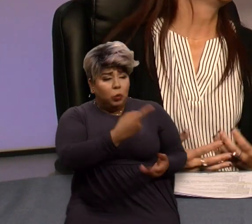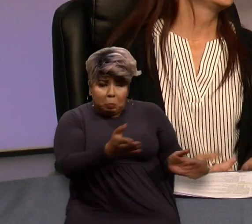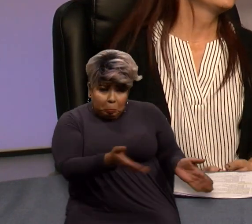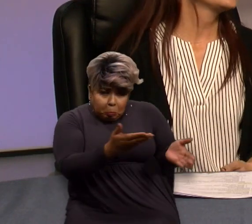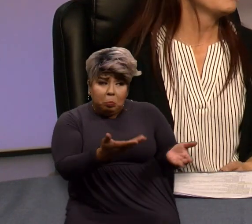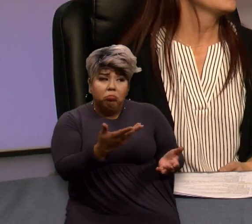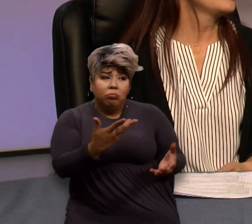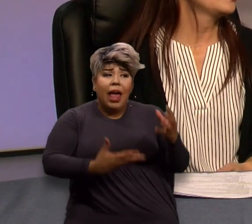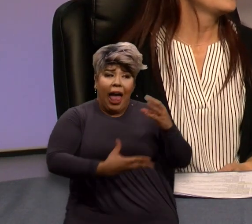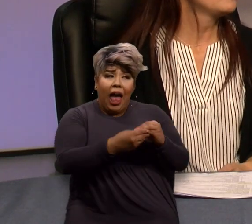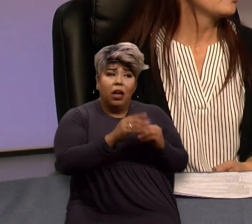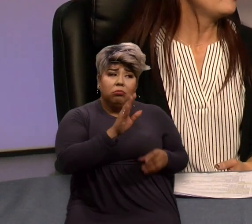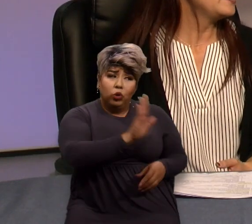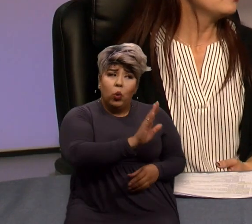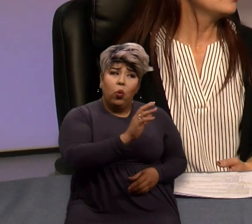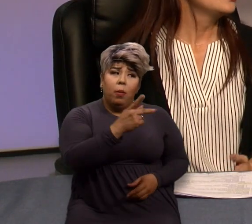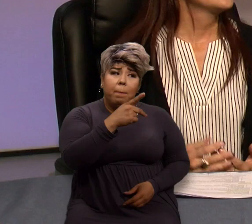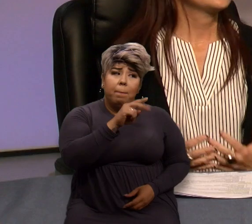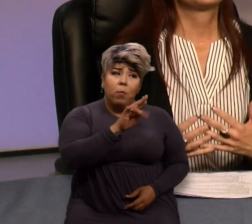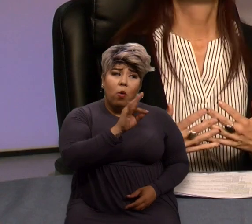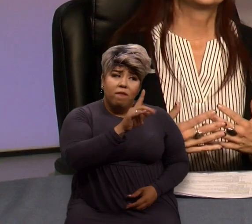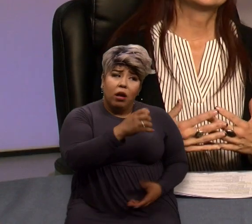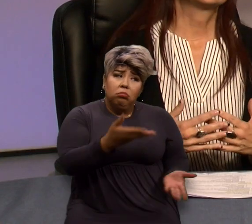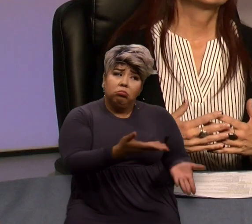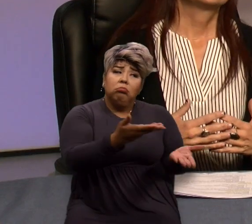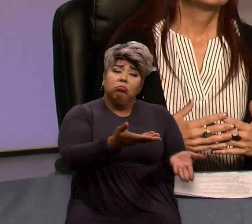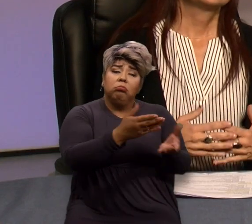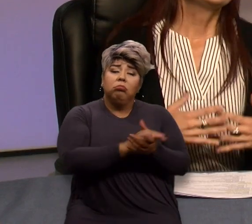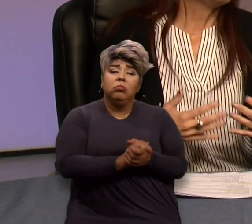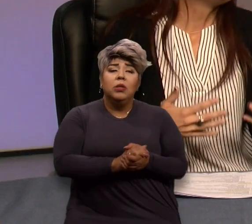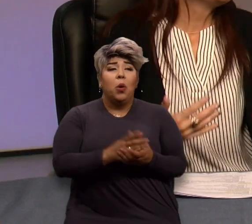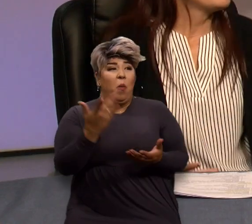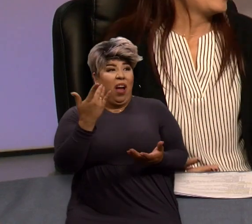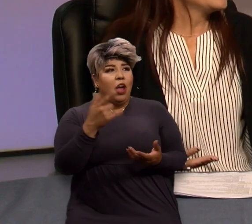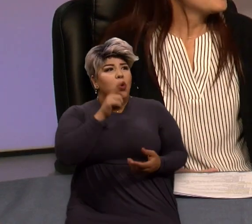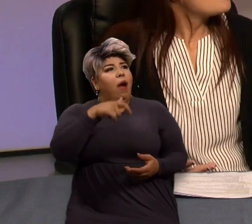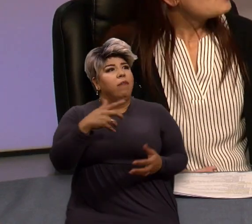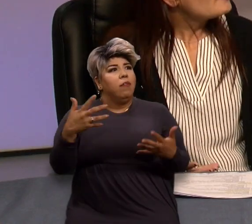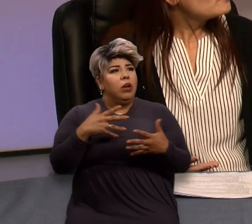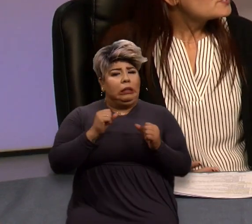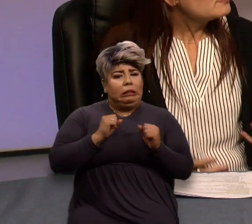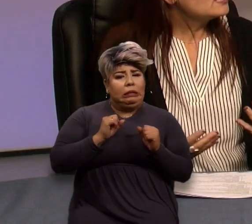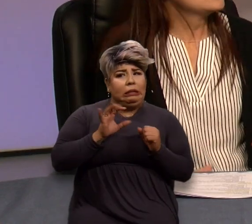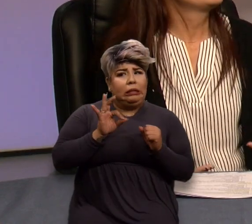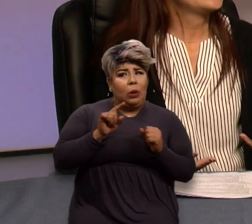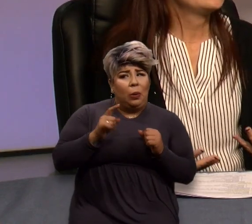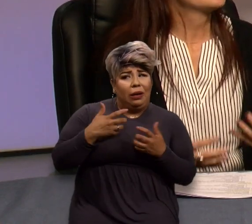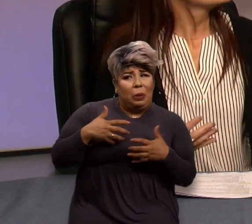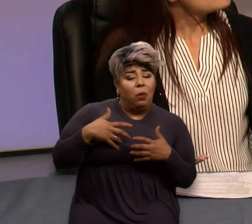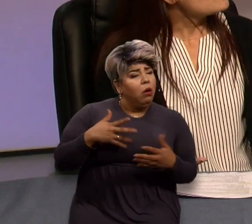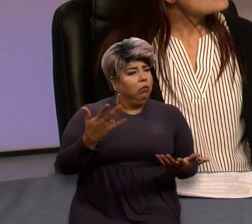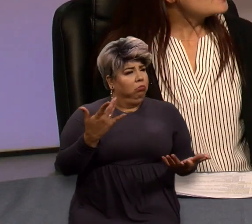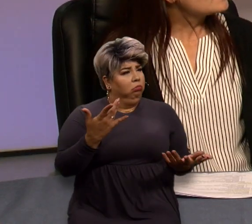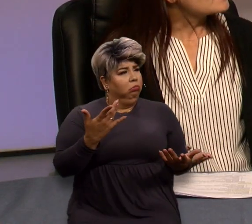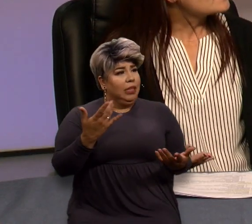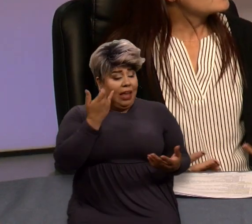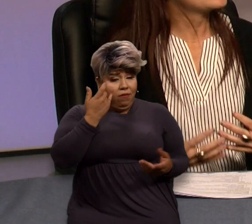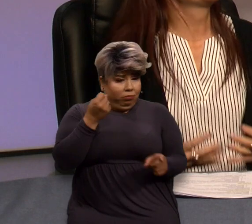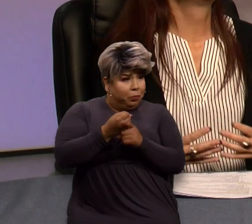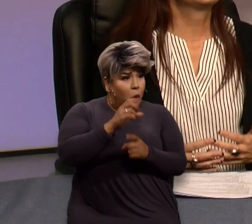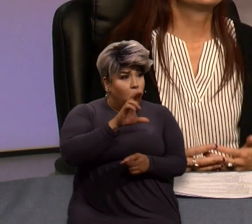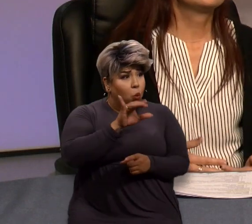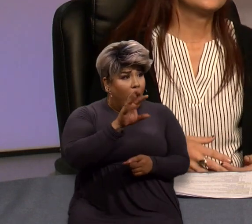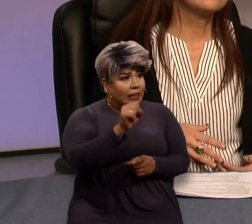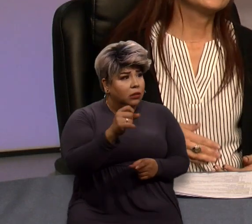information in their smart911 profile so that they won't have to be afraid to call law enforcement when they're in a mental health crisis,